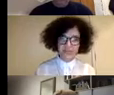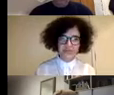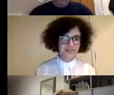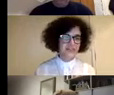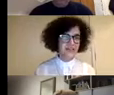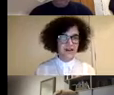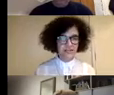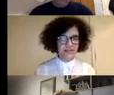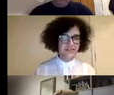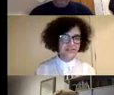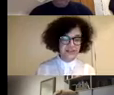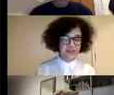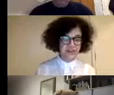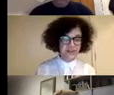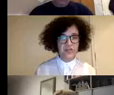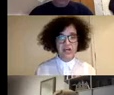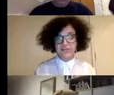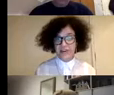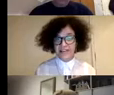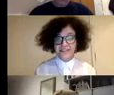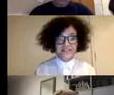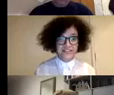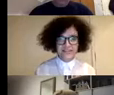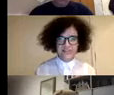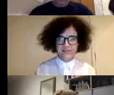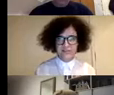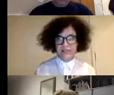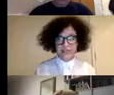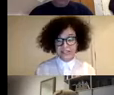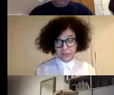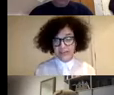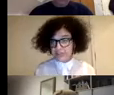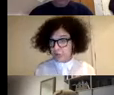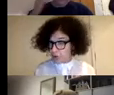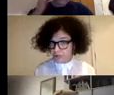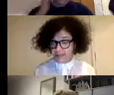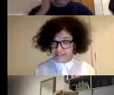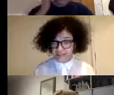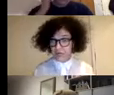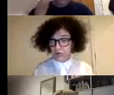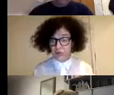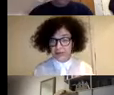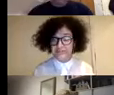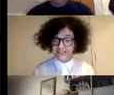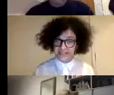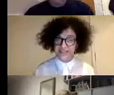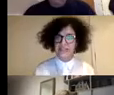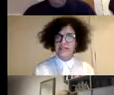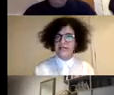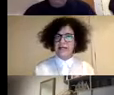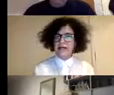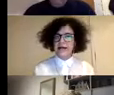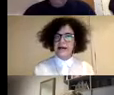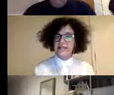extreme events are hurricanes, cyclones, floods, heat, heat waves, cold waves, even cold waves. Yes.